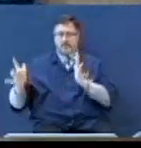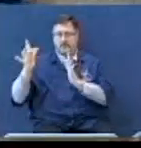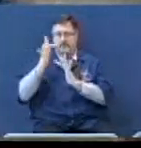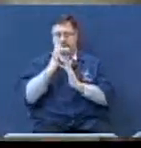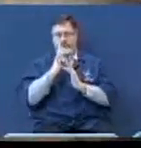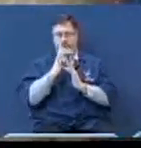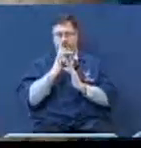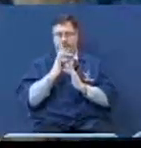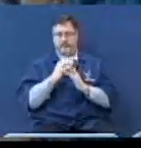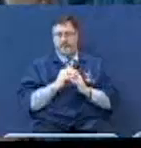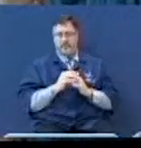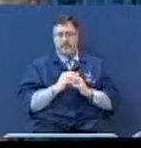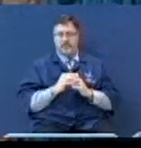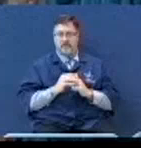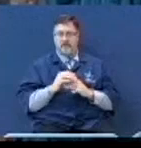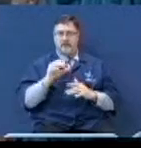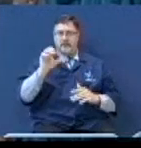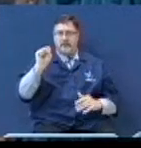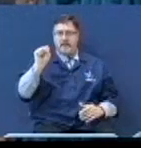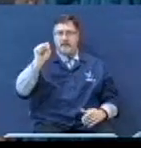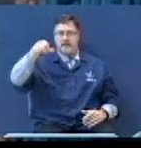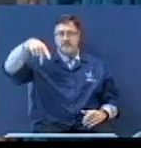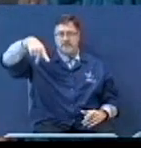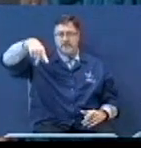a spear went in his side